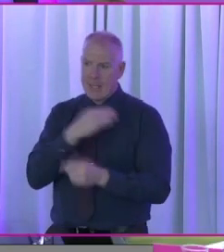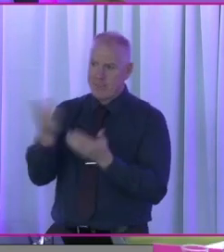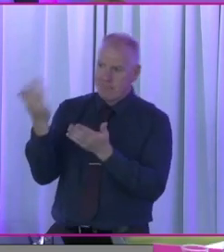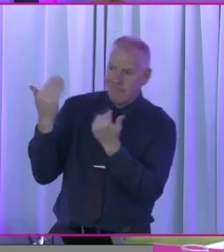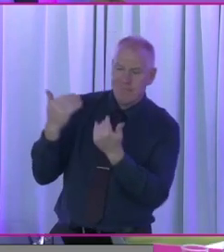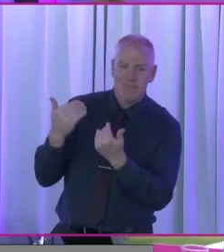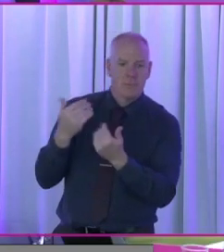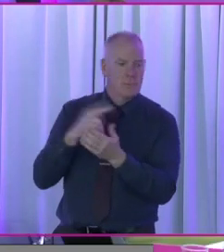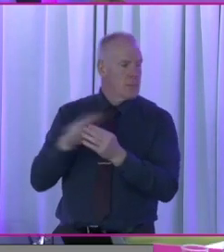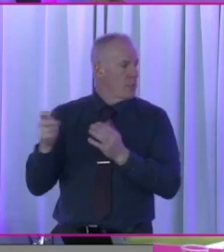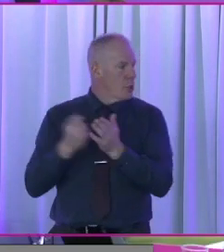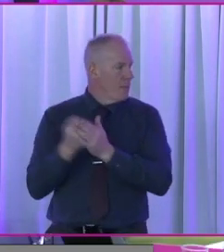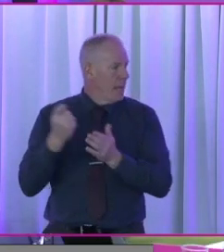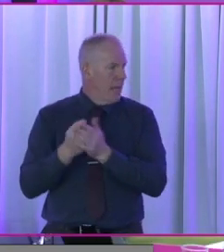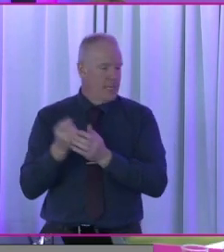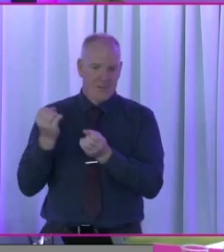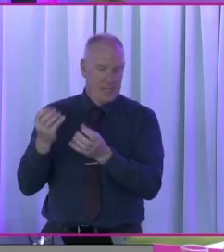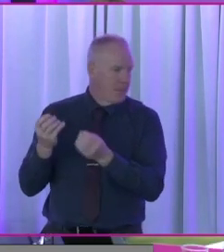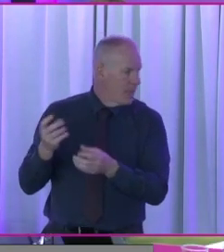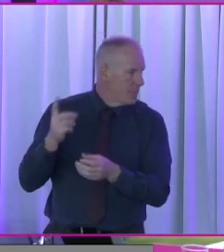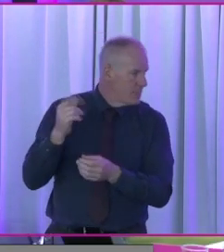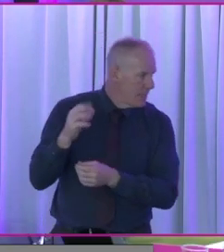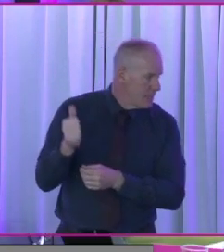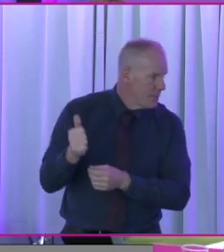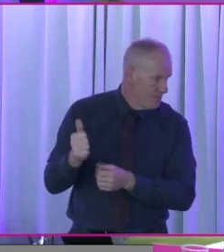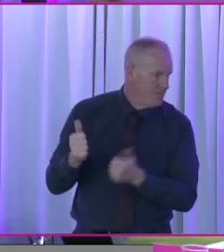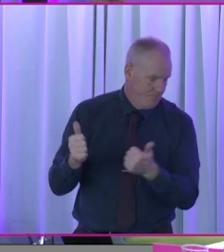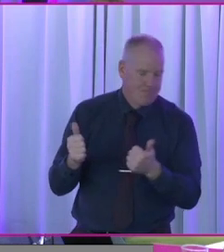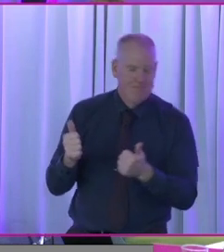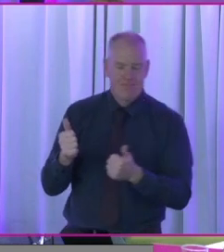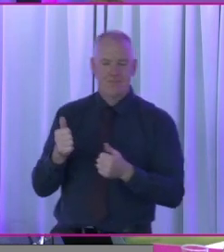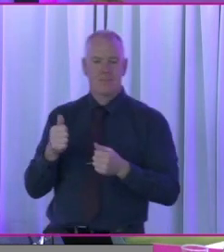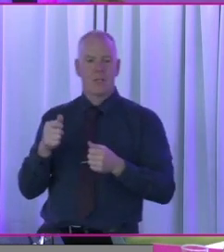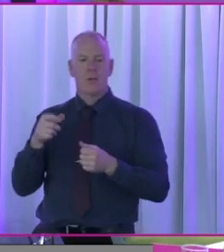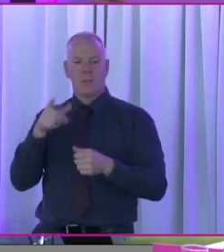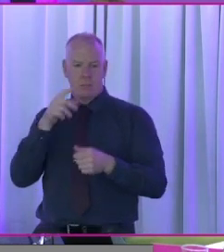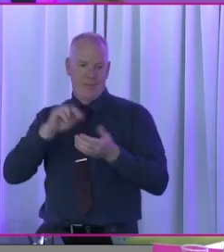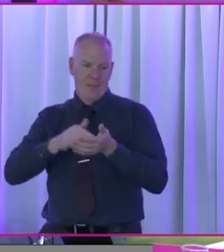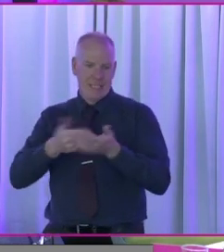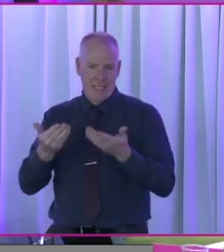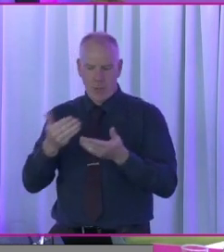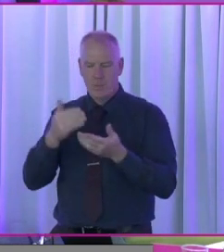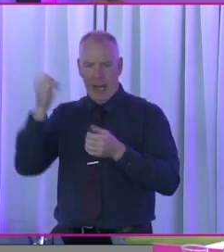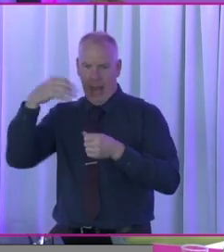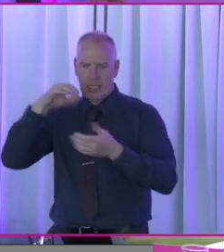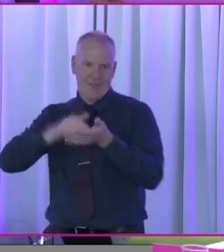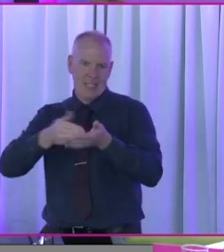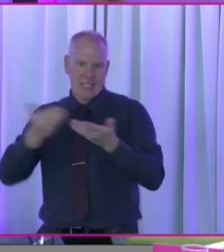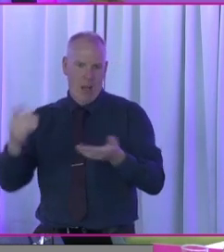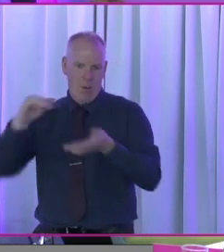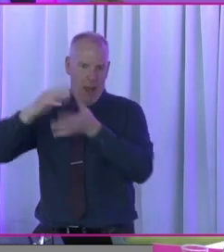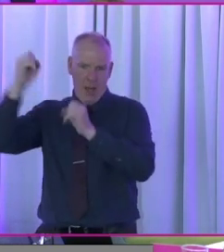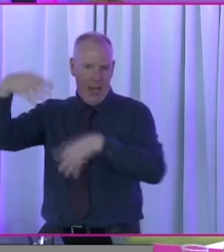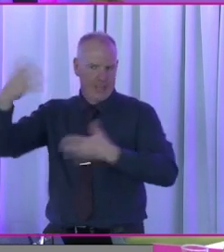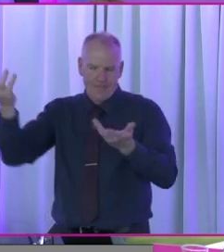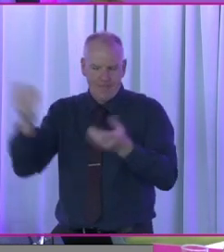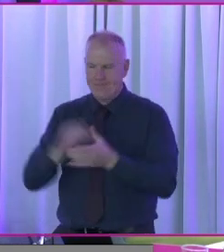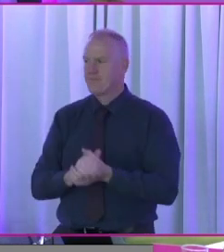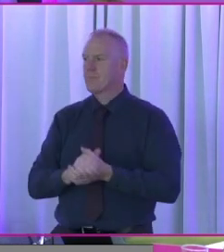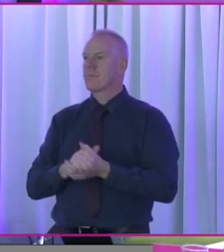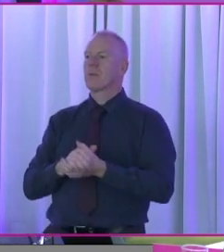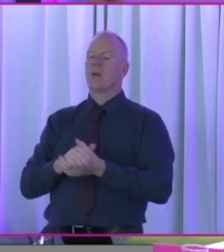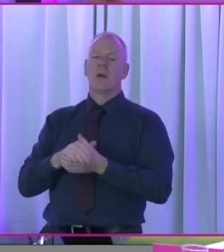complaint. We want feedback, we want data. We'll talk to the NDA and the DFI and whatever other representative groups as well.